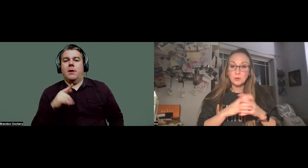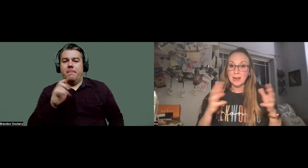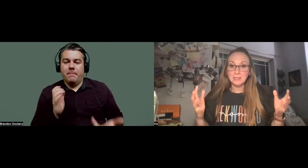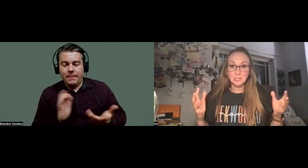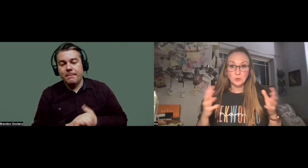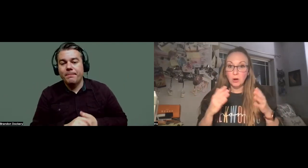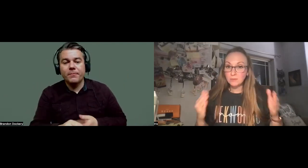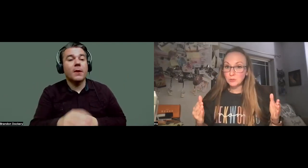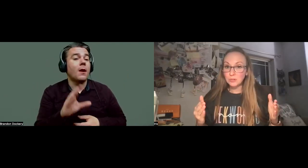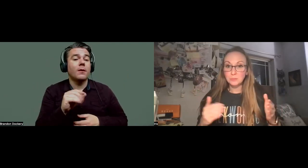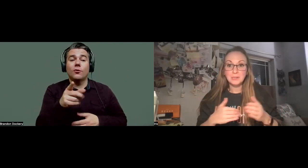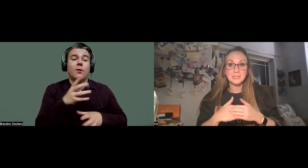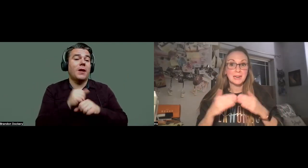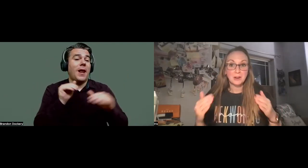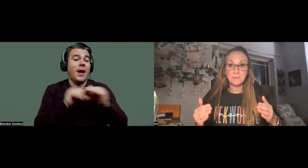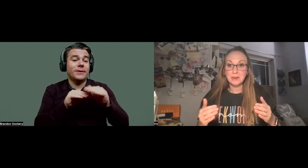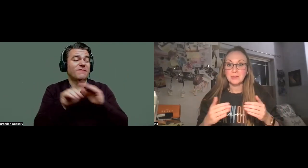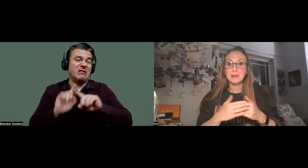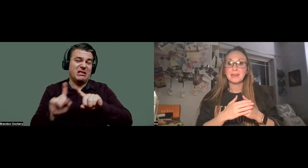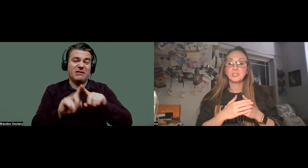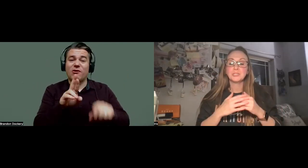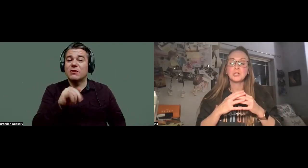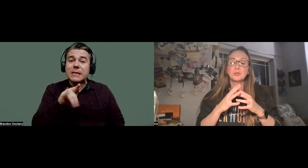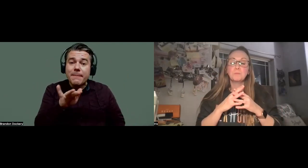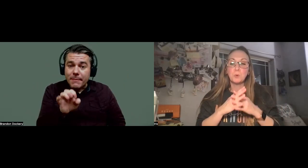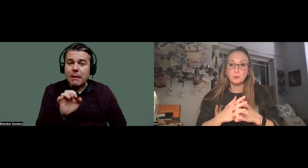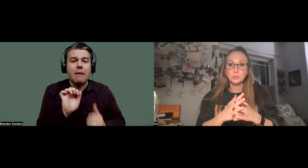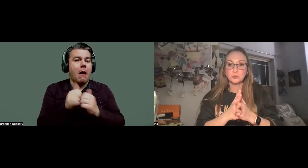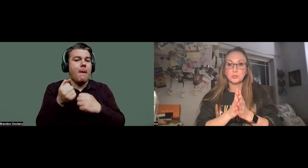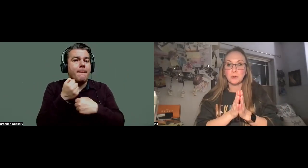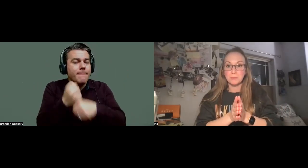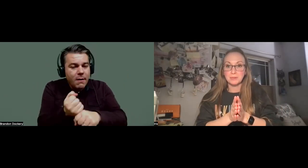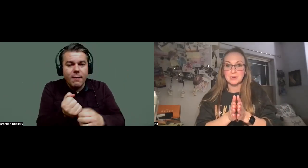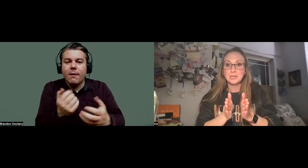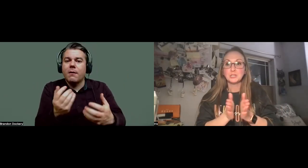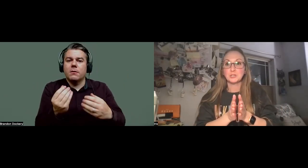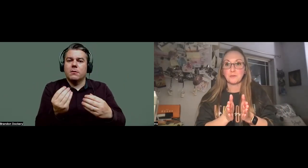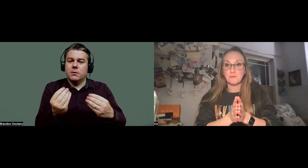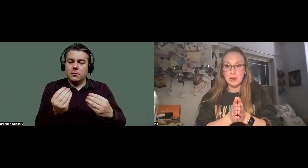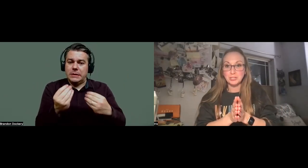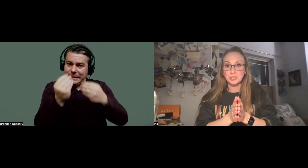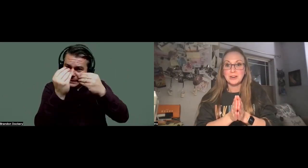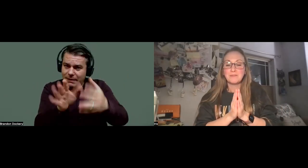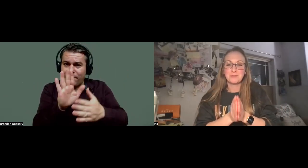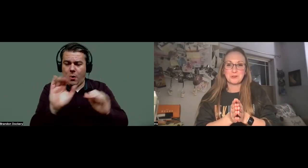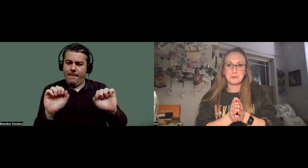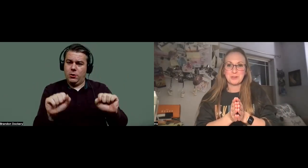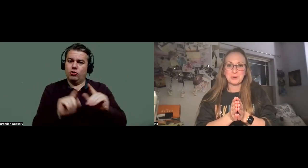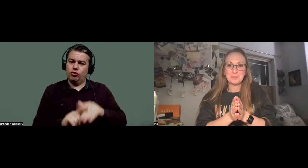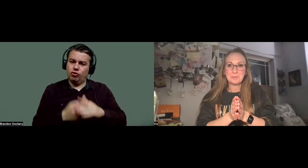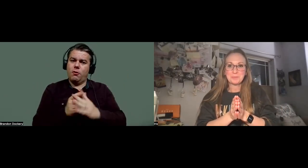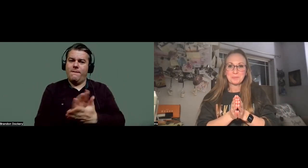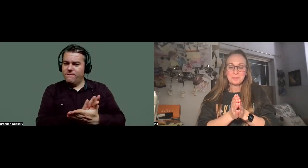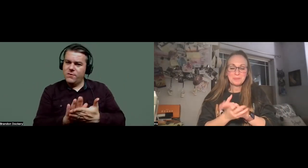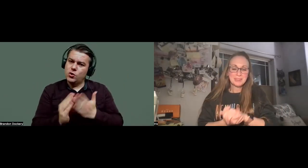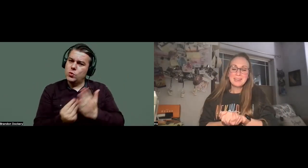you get access to all of these recipes and how to make them. And it just bolsters your ability to start fresh for the new